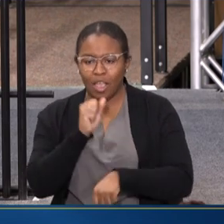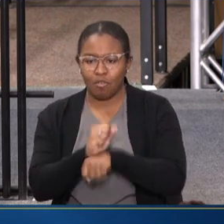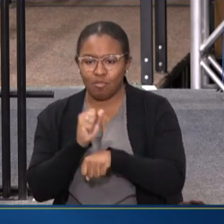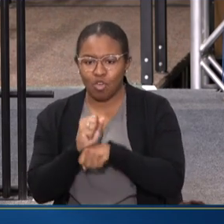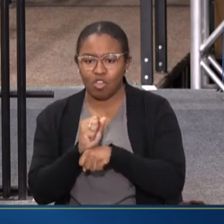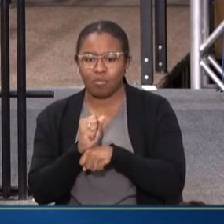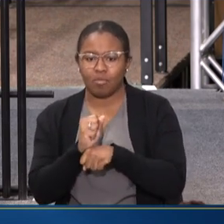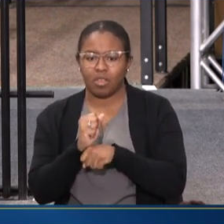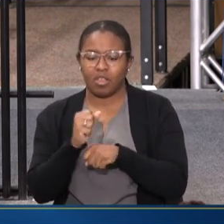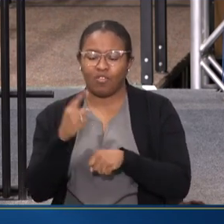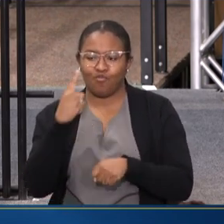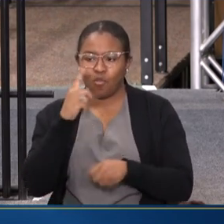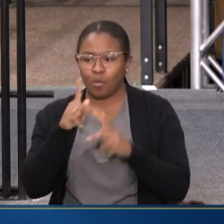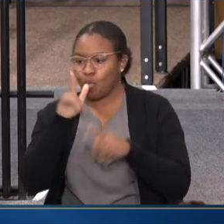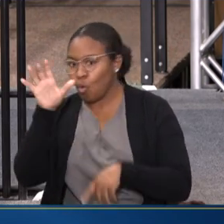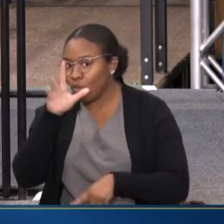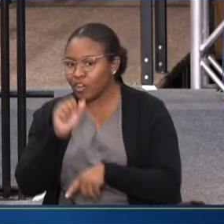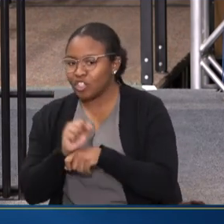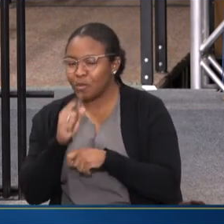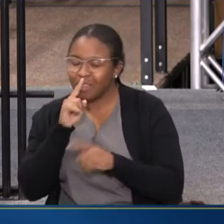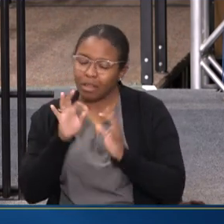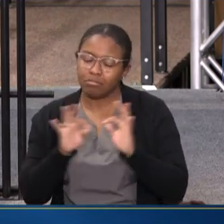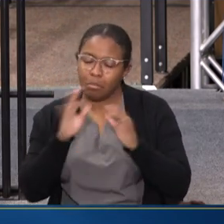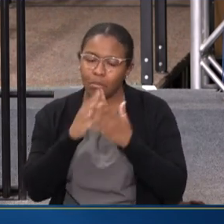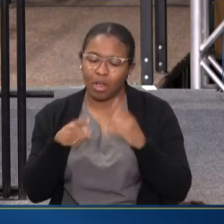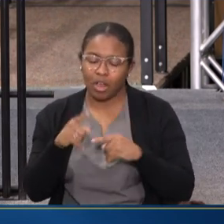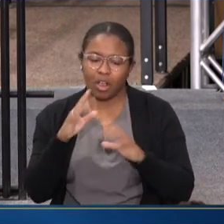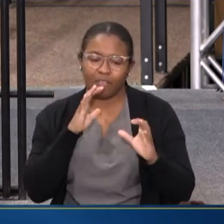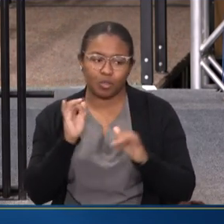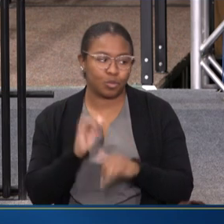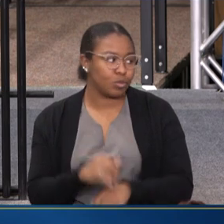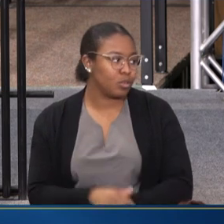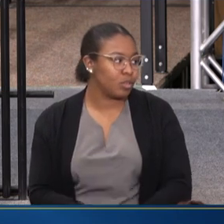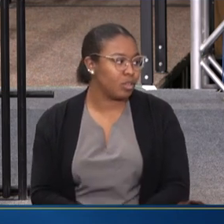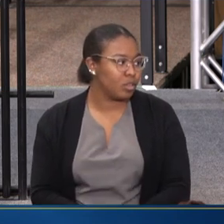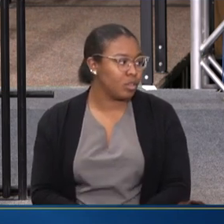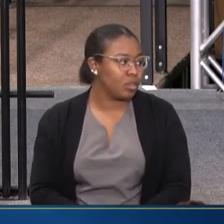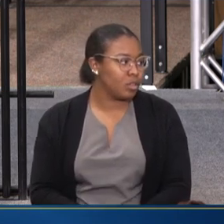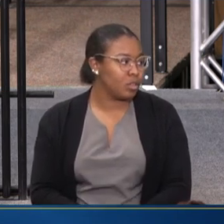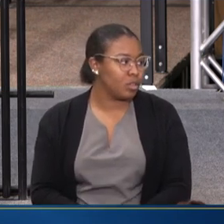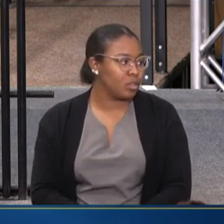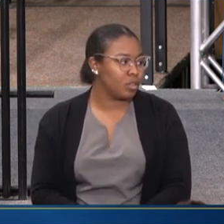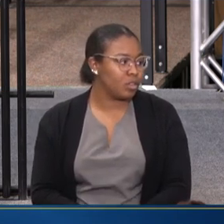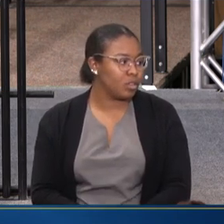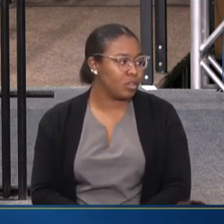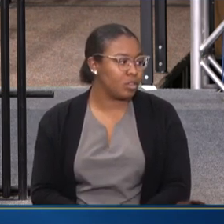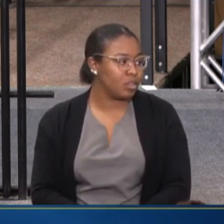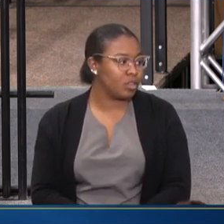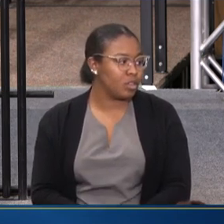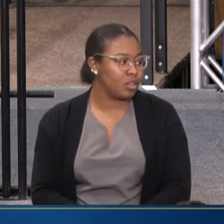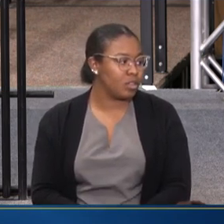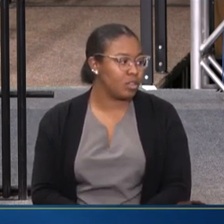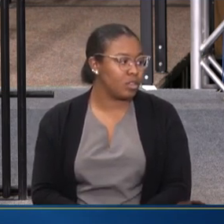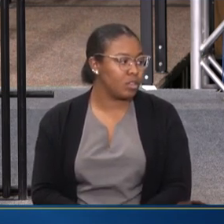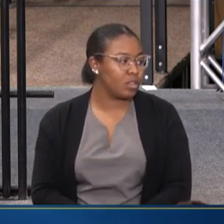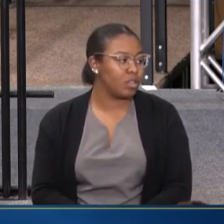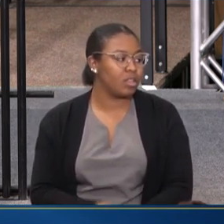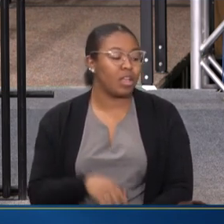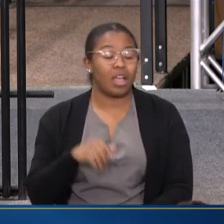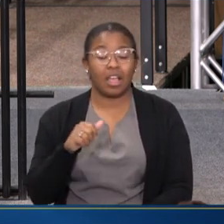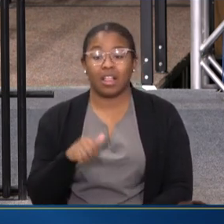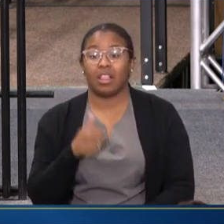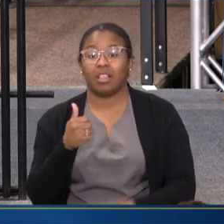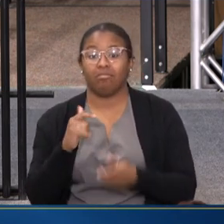SEEKERS. AND WE THINK THAT IS A KEY PART OF THIS CONVERSATION AS WELL. IN TERMS OF COLLABORATION, ONE OF THE OTHER THINGS THAT WE'VE DONE